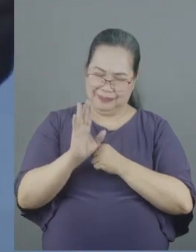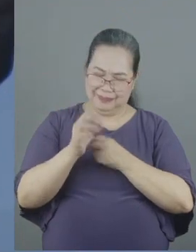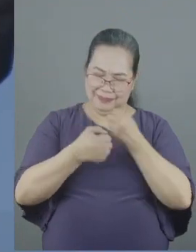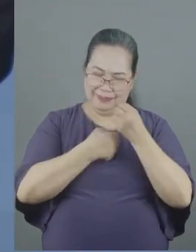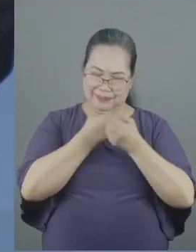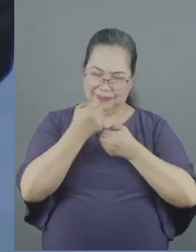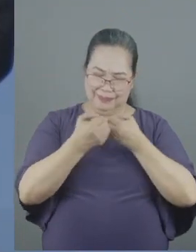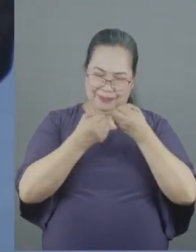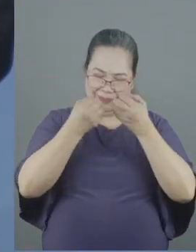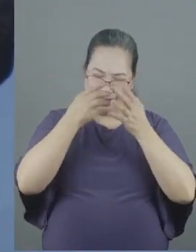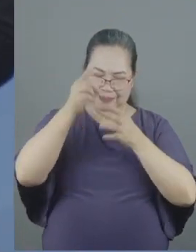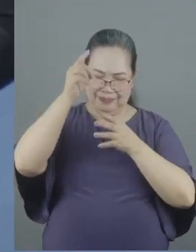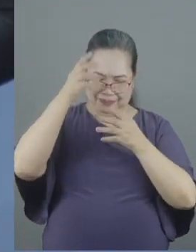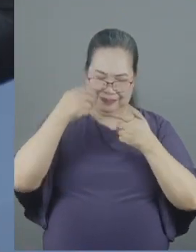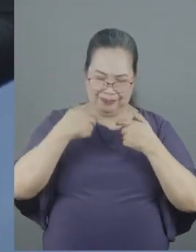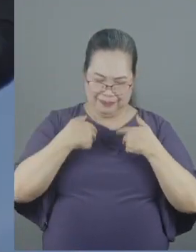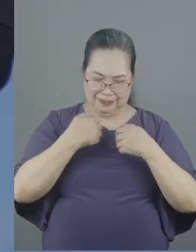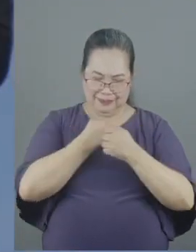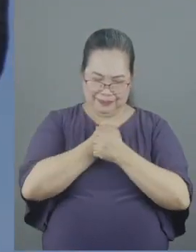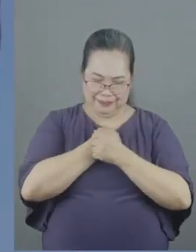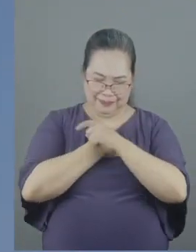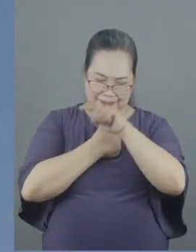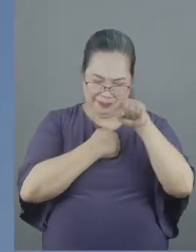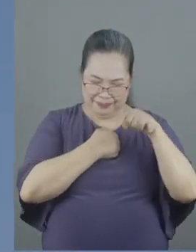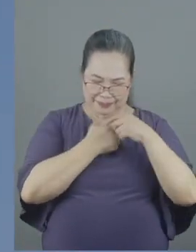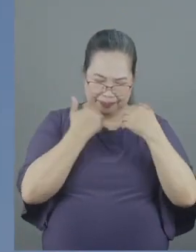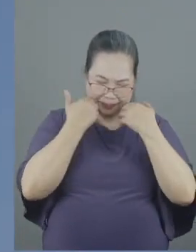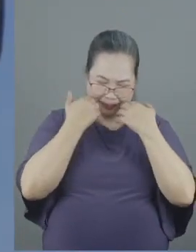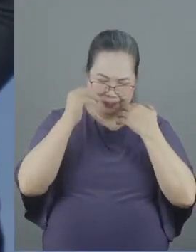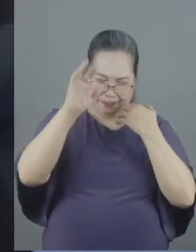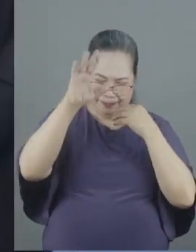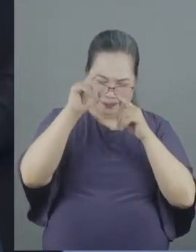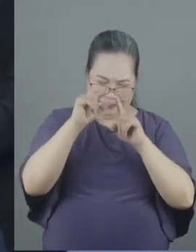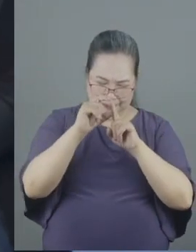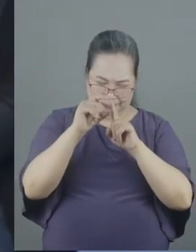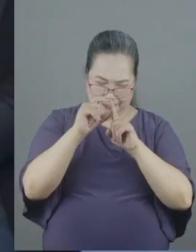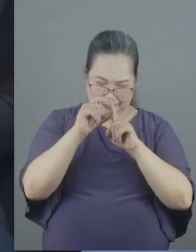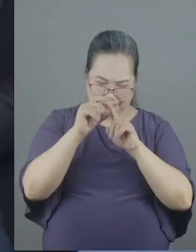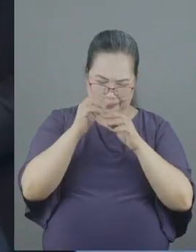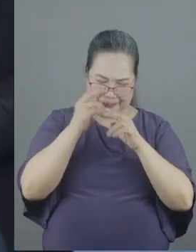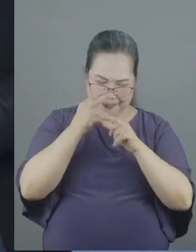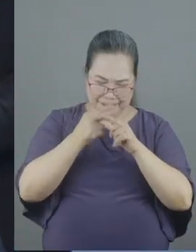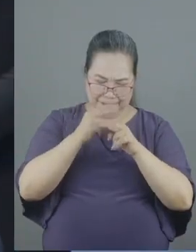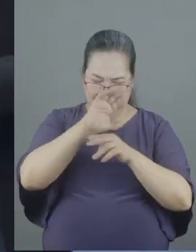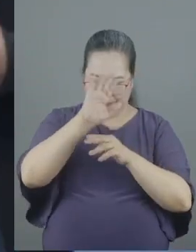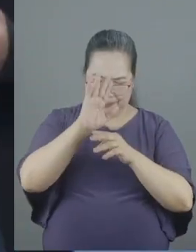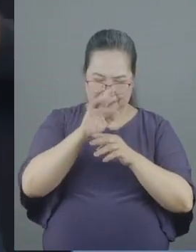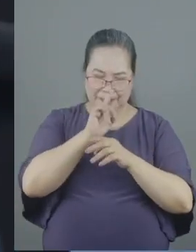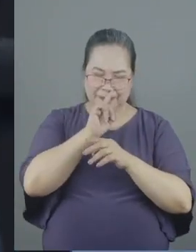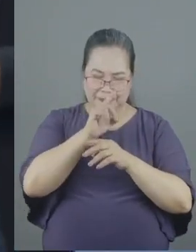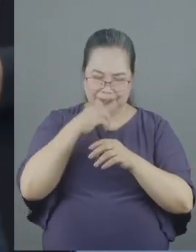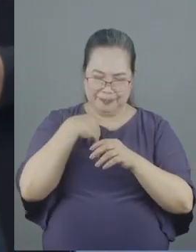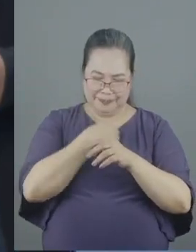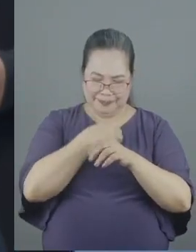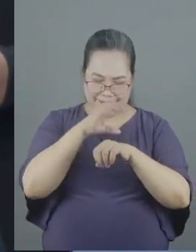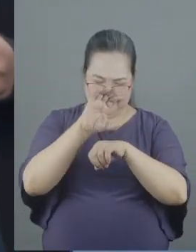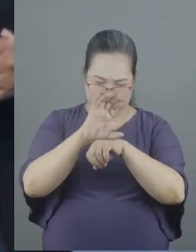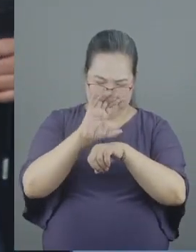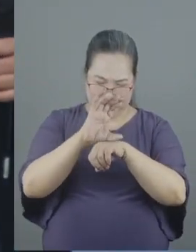sacrificially as you have loved us we bring shame to your name may that never be so in our church